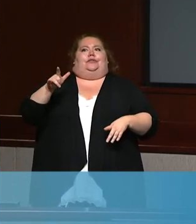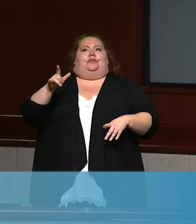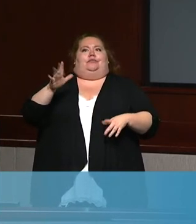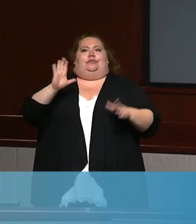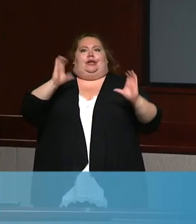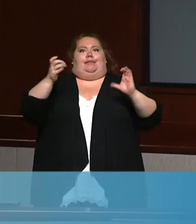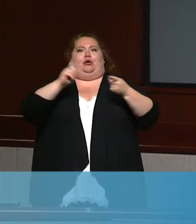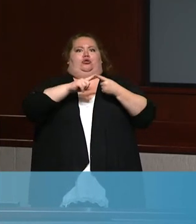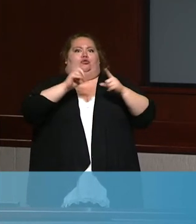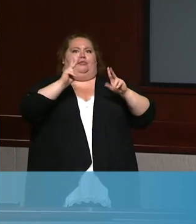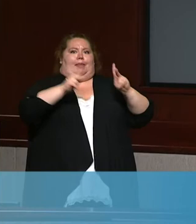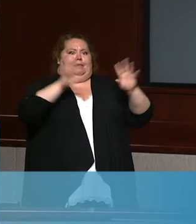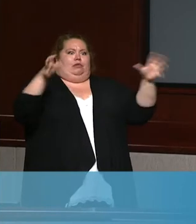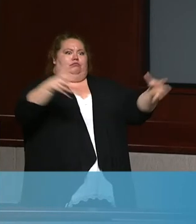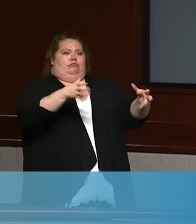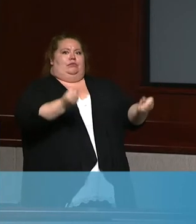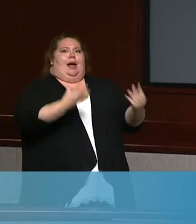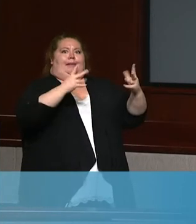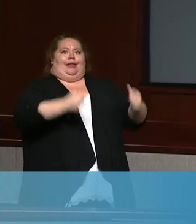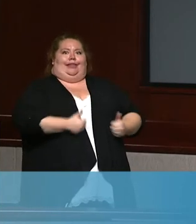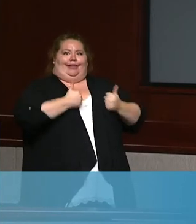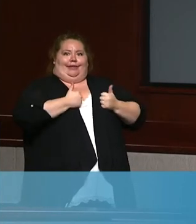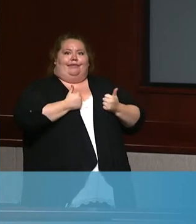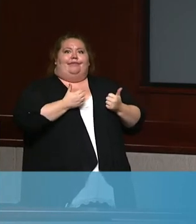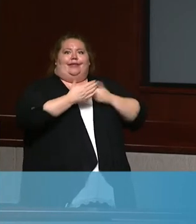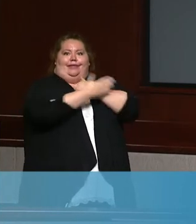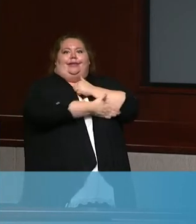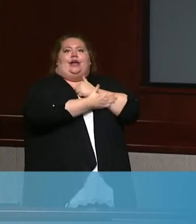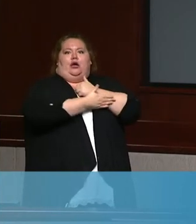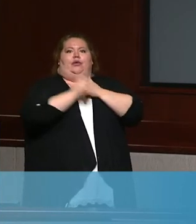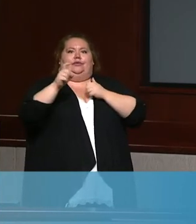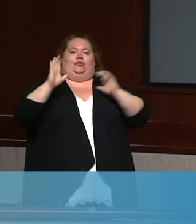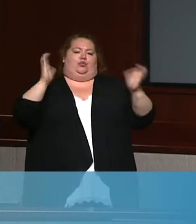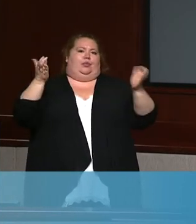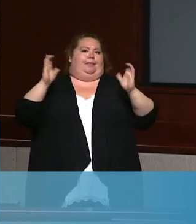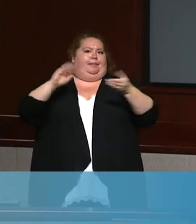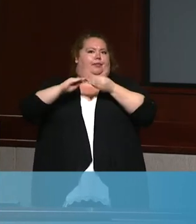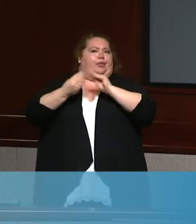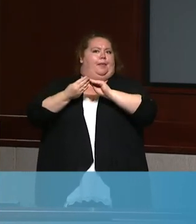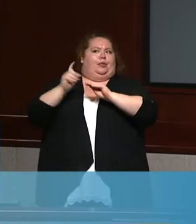above that and we're making an effort to get above that. Um,